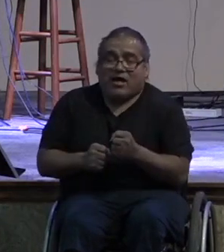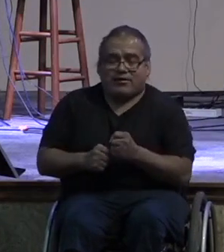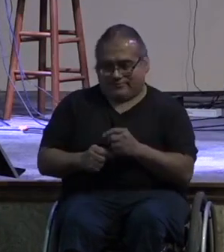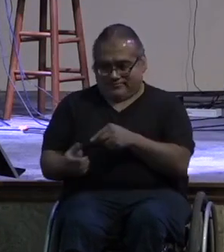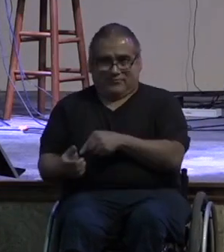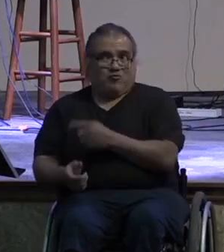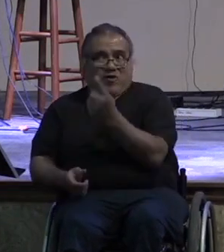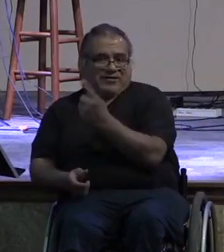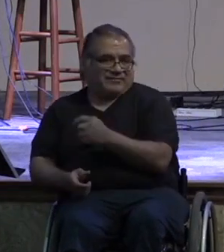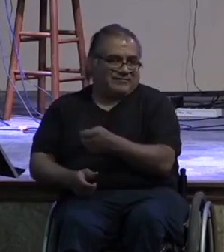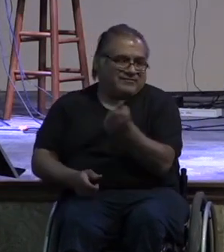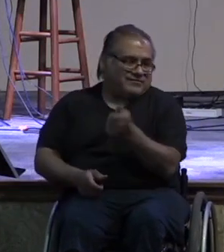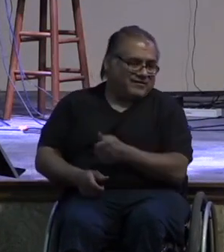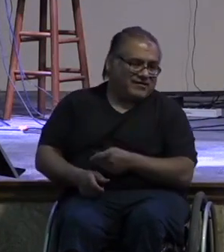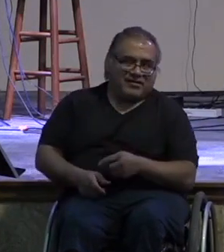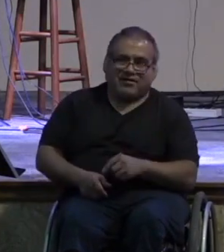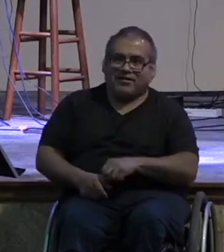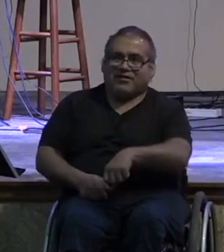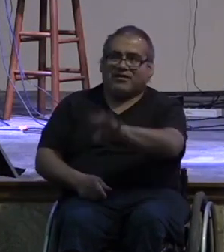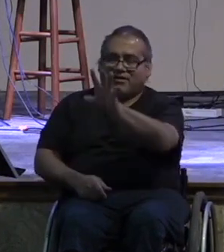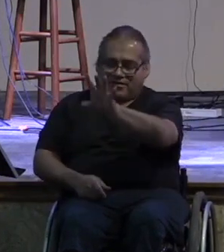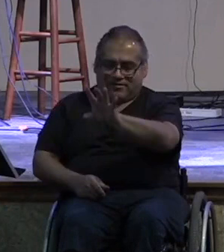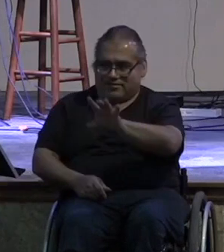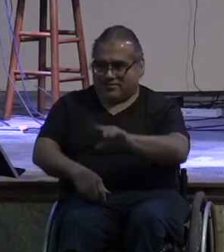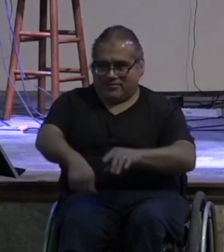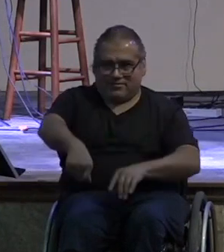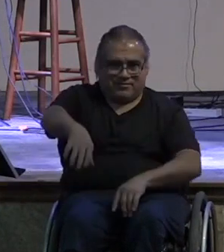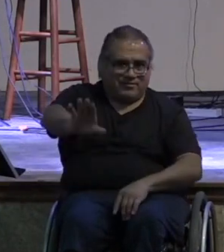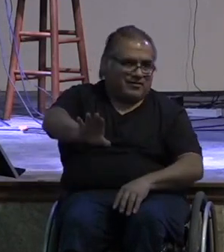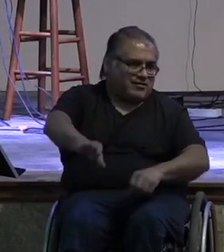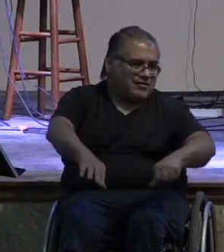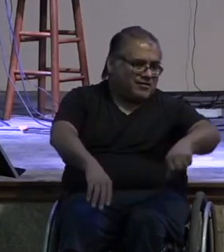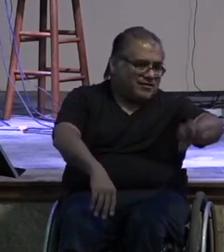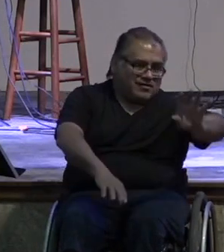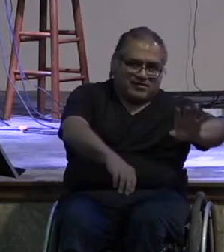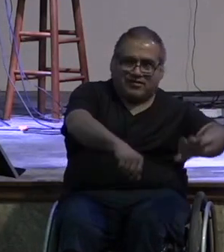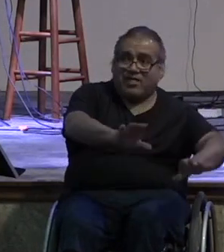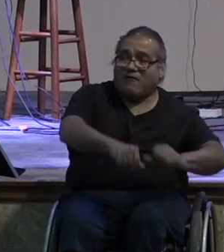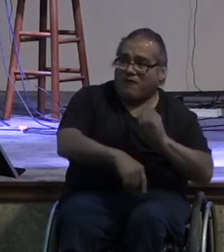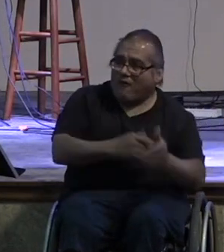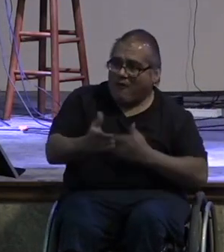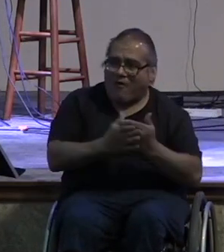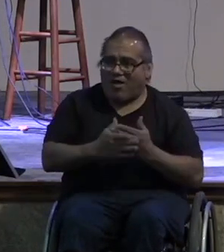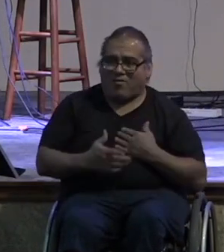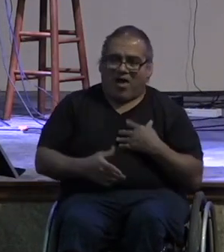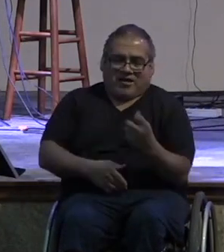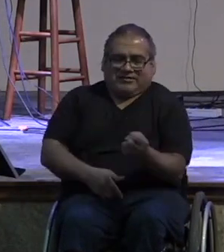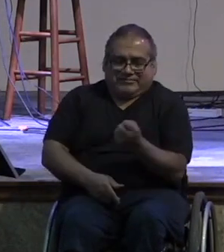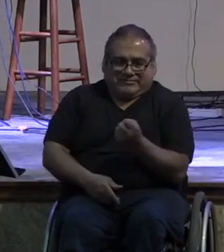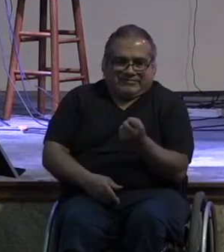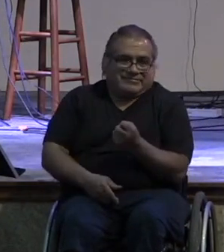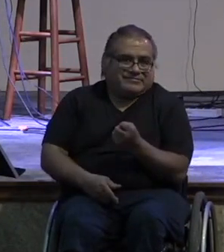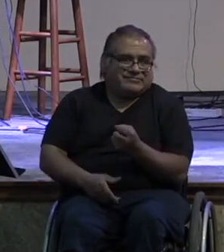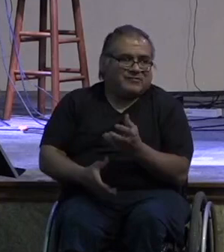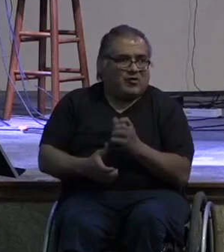this one and then start working on the next one right so remember god is a god of mercy and grace and he loves us and he wants us to grow into the